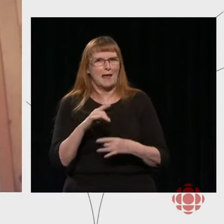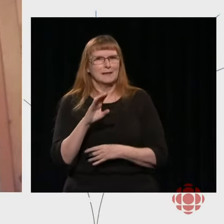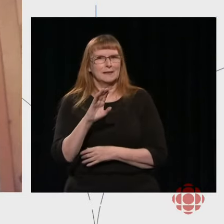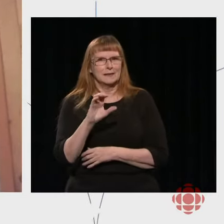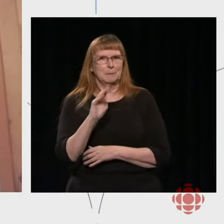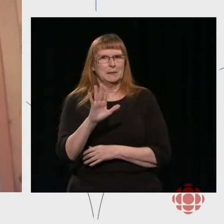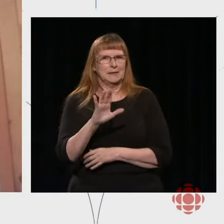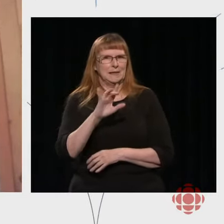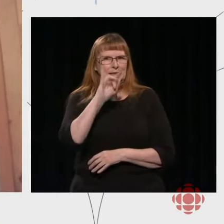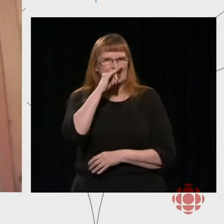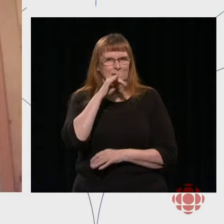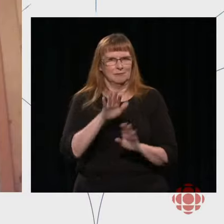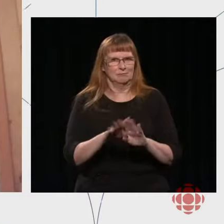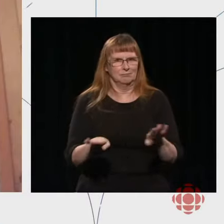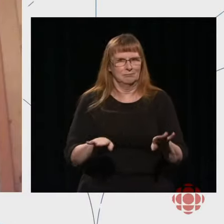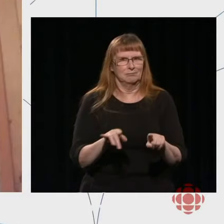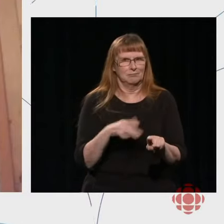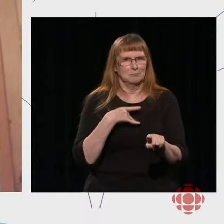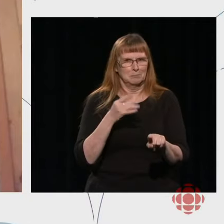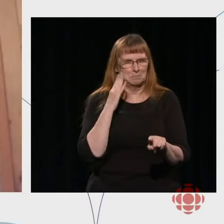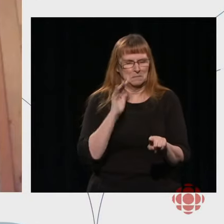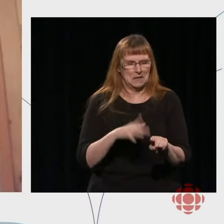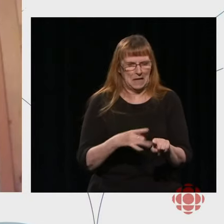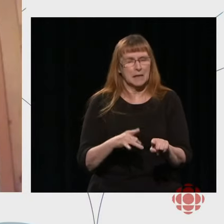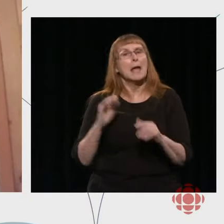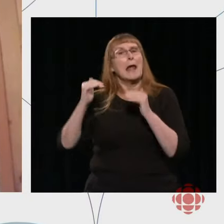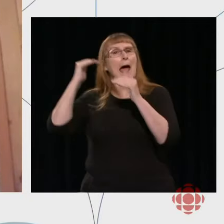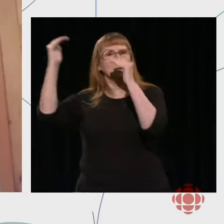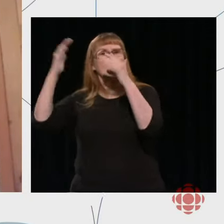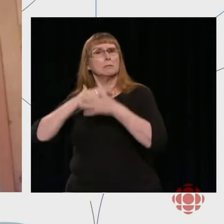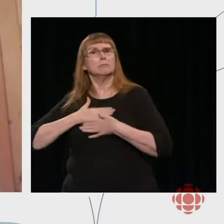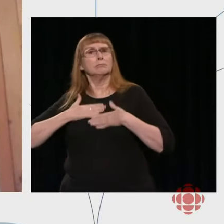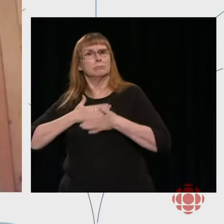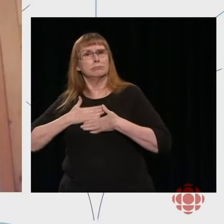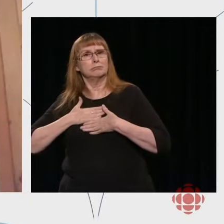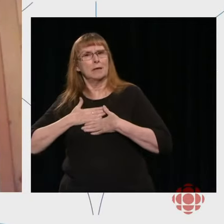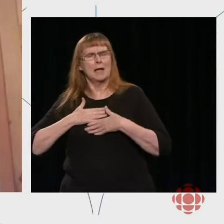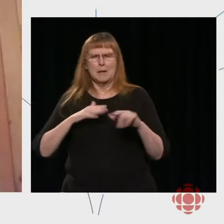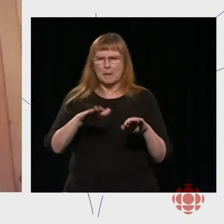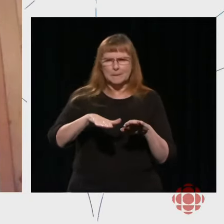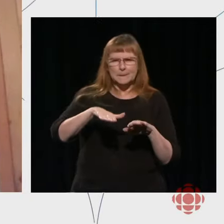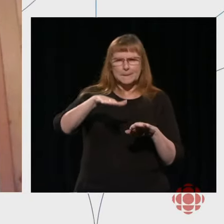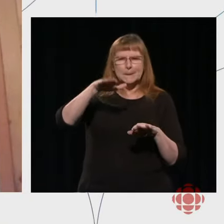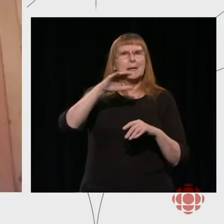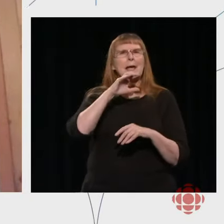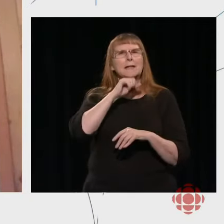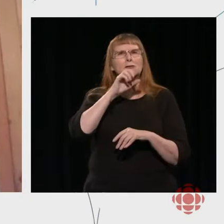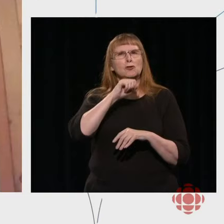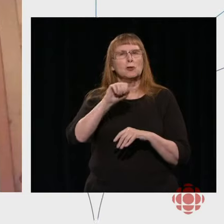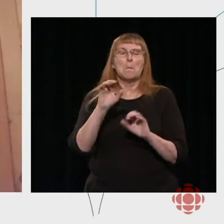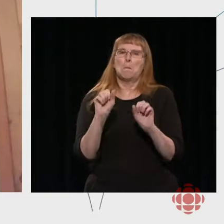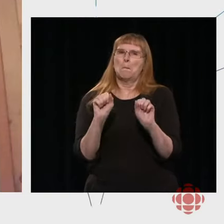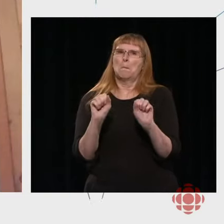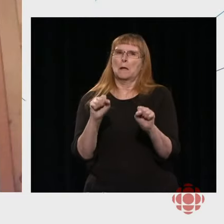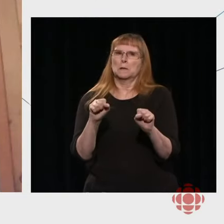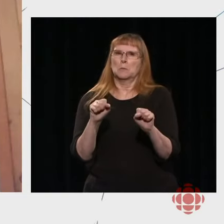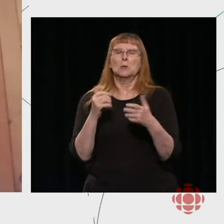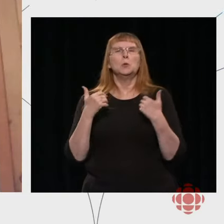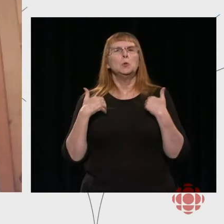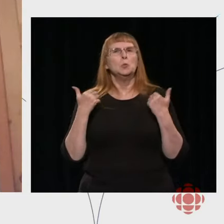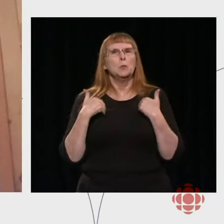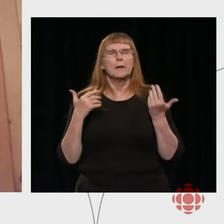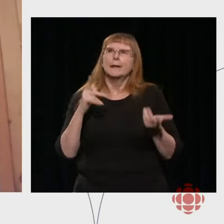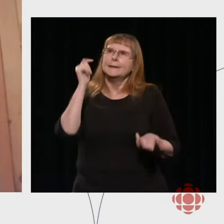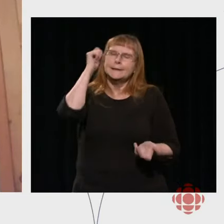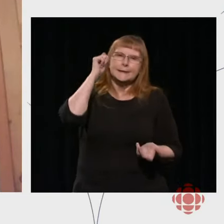with adults of all ages. But there is this gap, the risk of a gap of our youth, of our